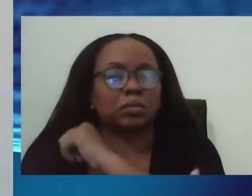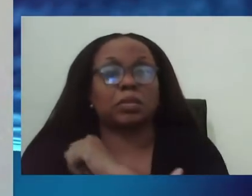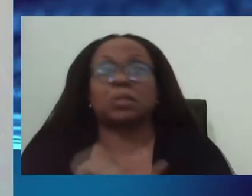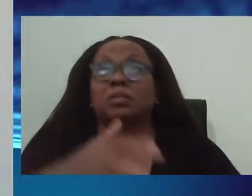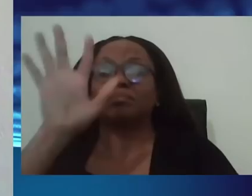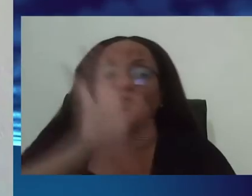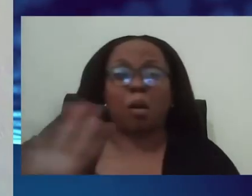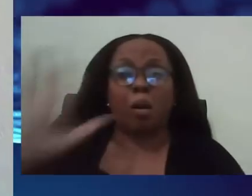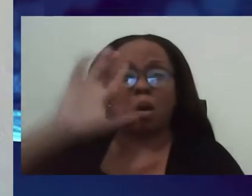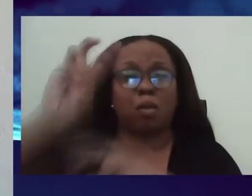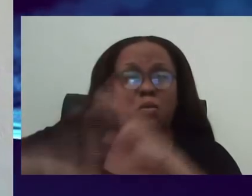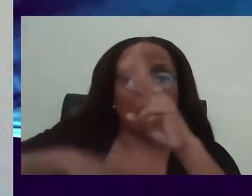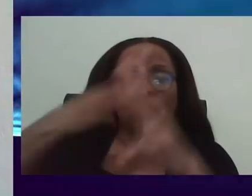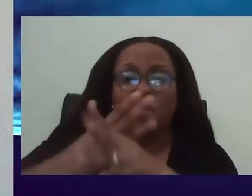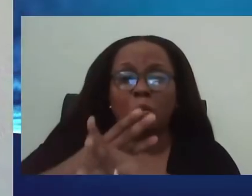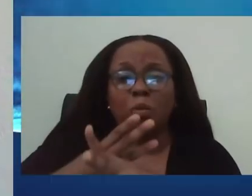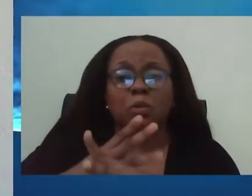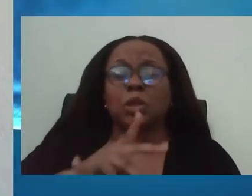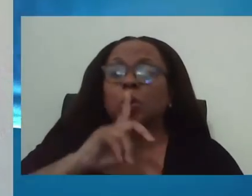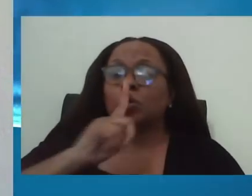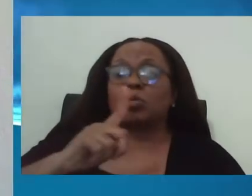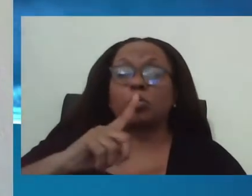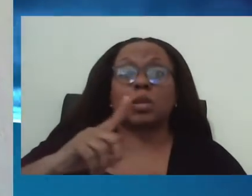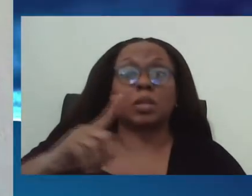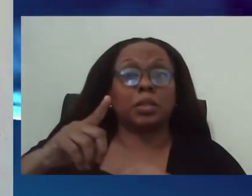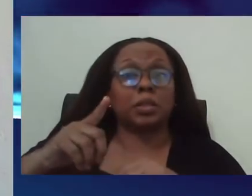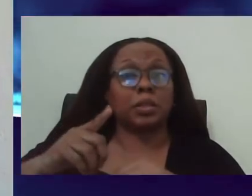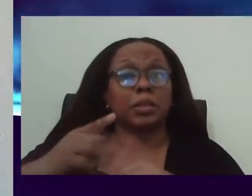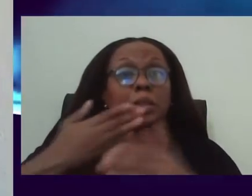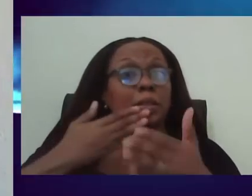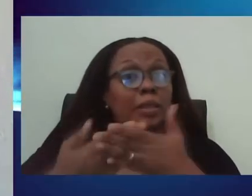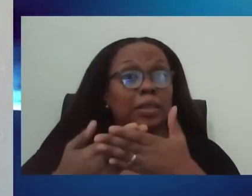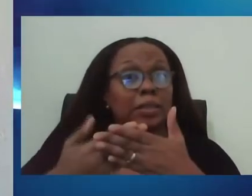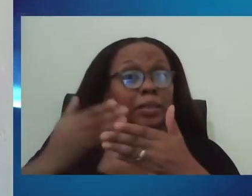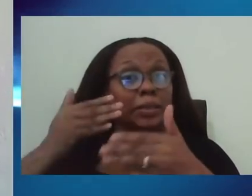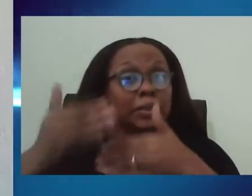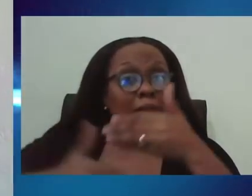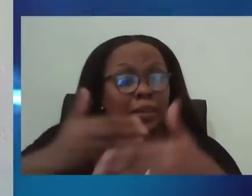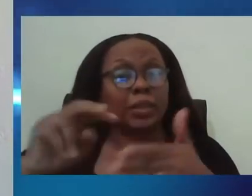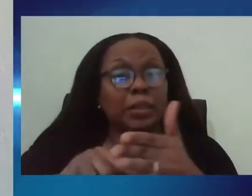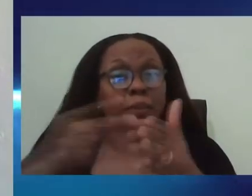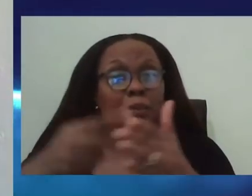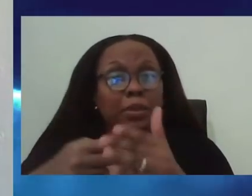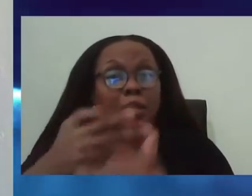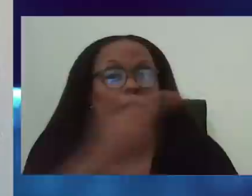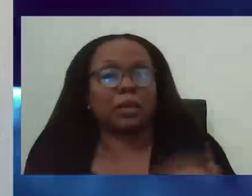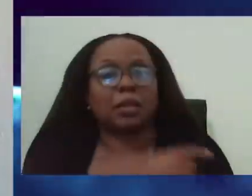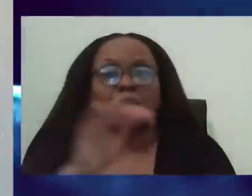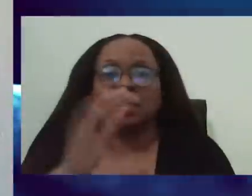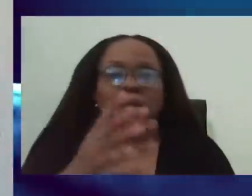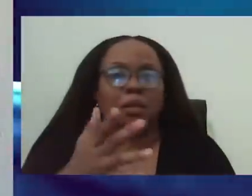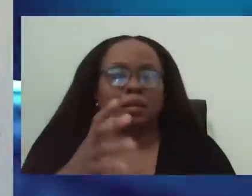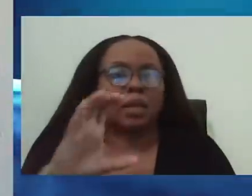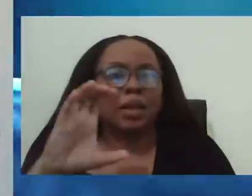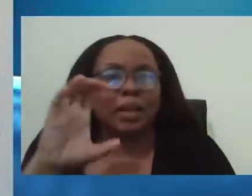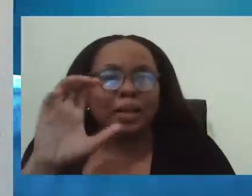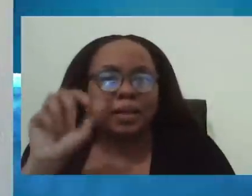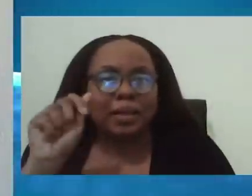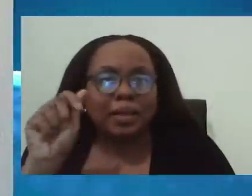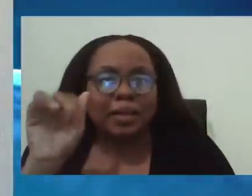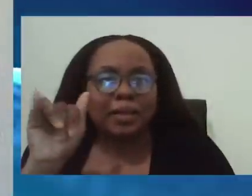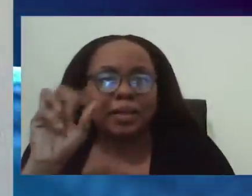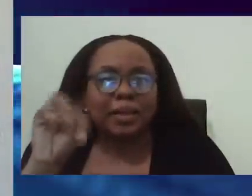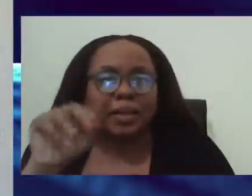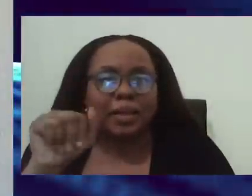in this pandemic are the ones that are high vaccination rate, like Cayman. You don't even have to go too far to find Cayman is an